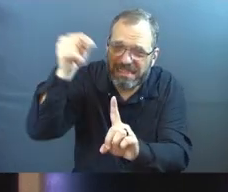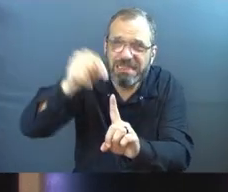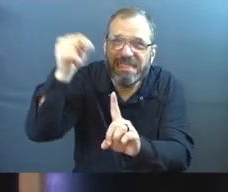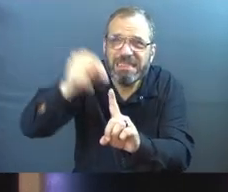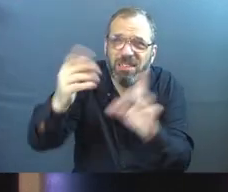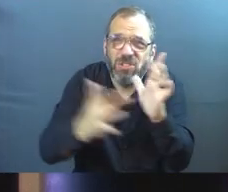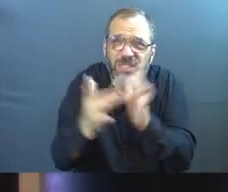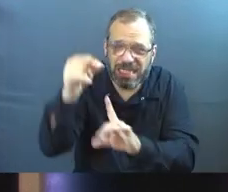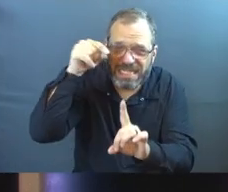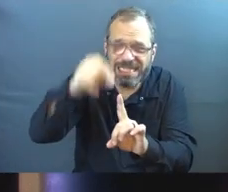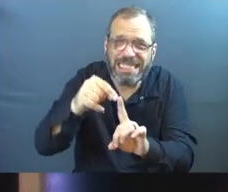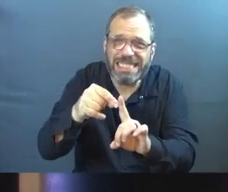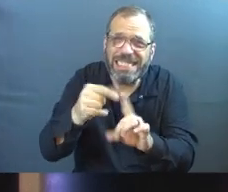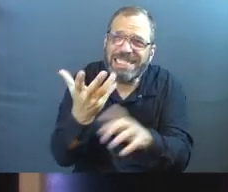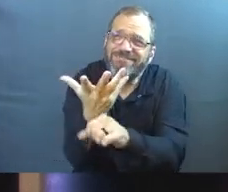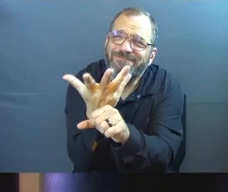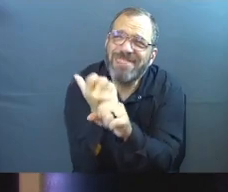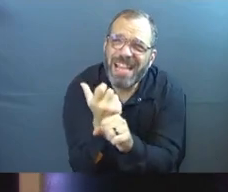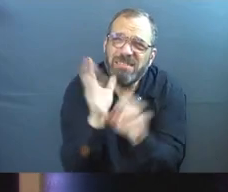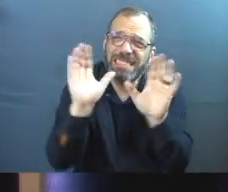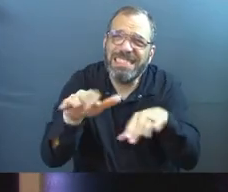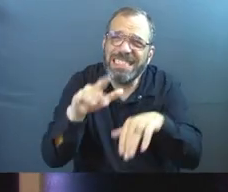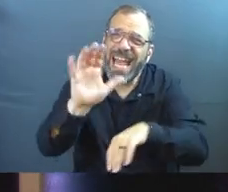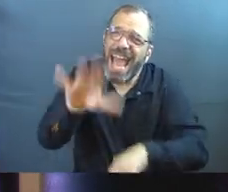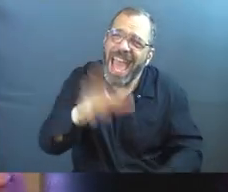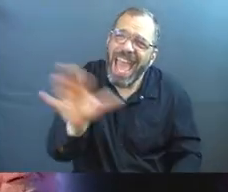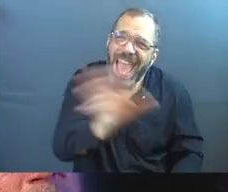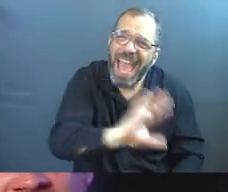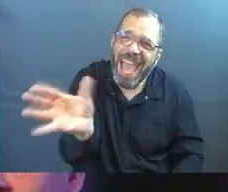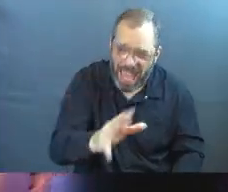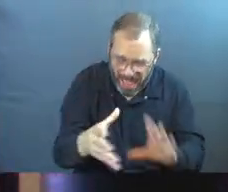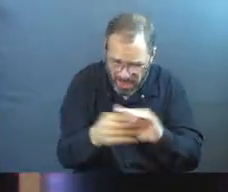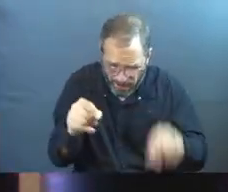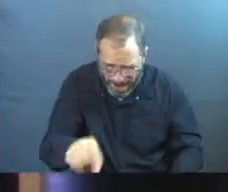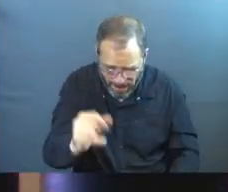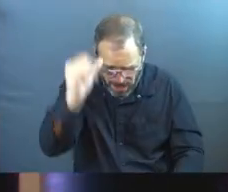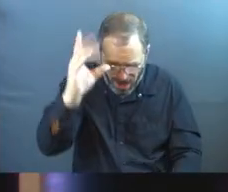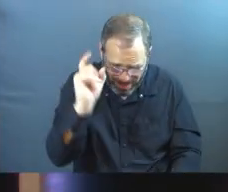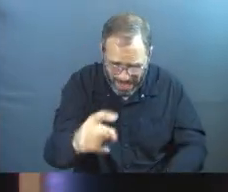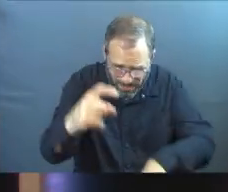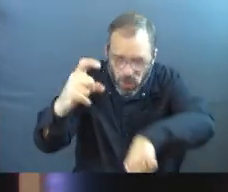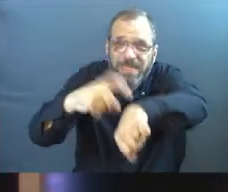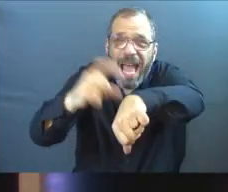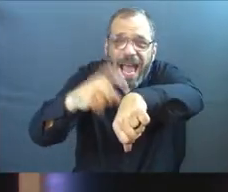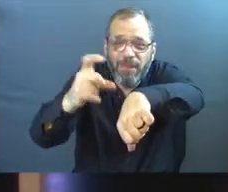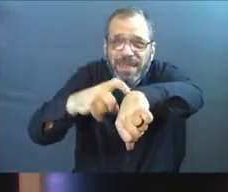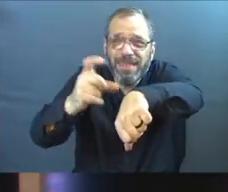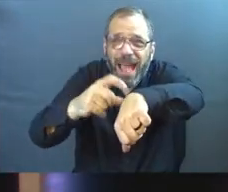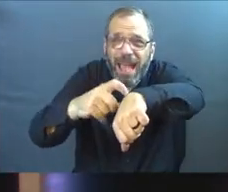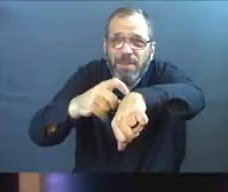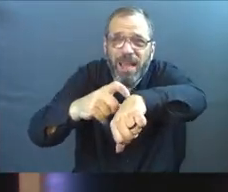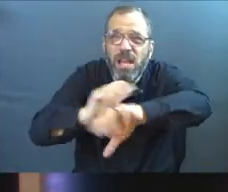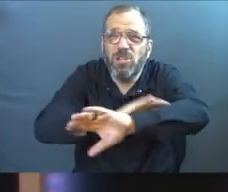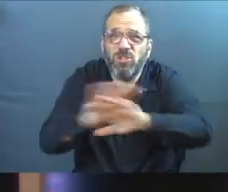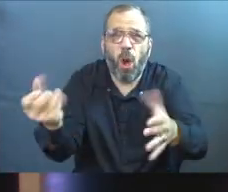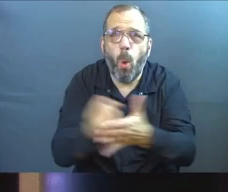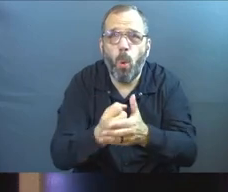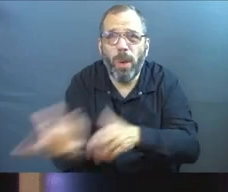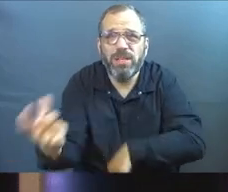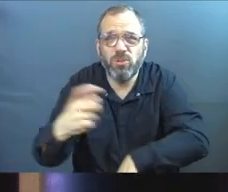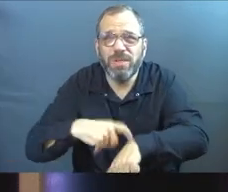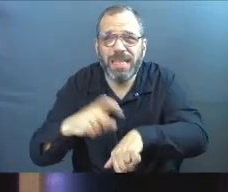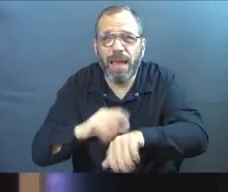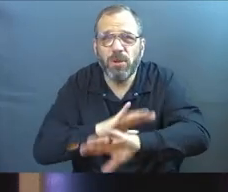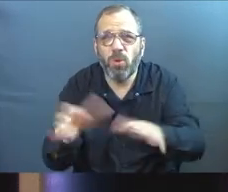Do you see Jesus's desperation to reach out to you and say, the parable says God gave you time. Don't squander your